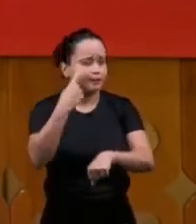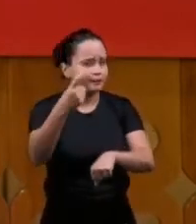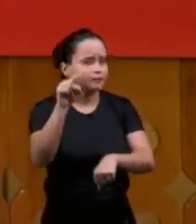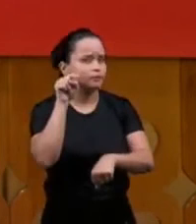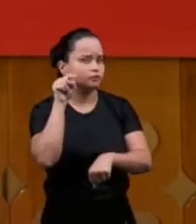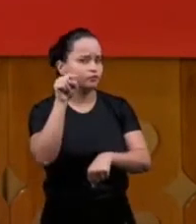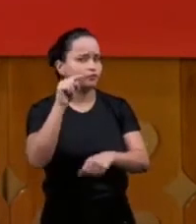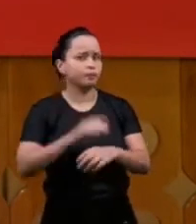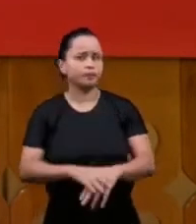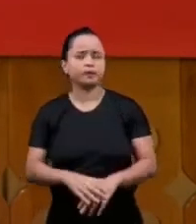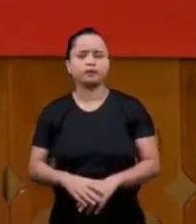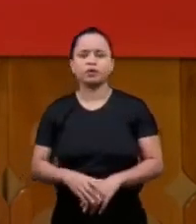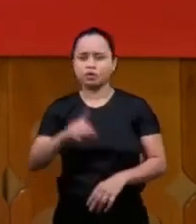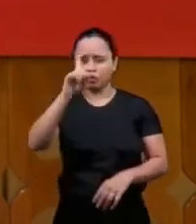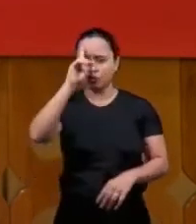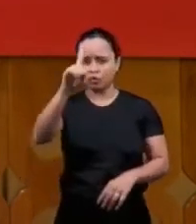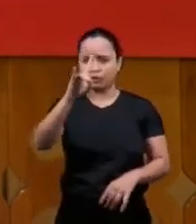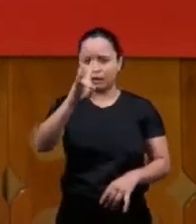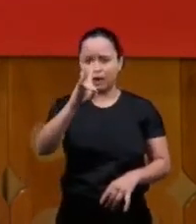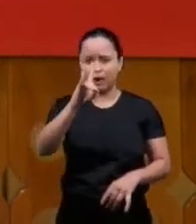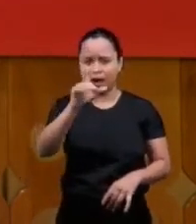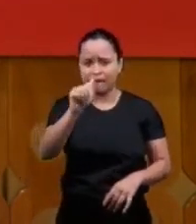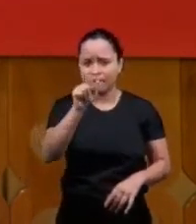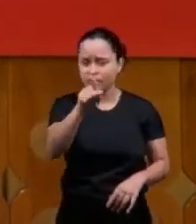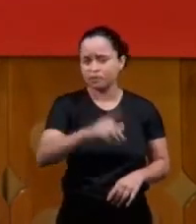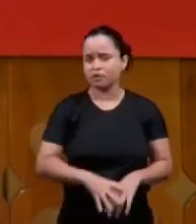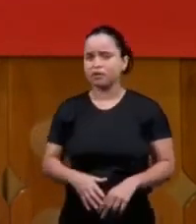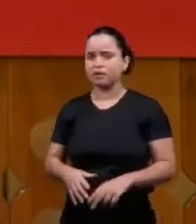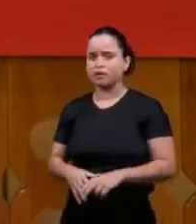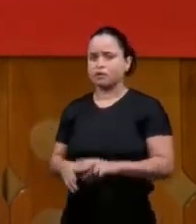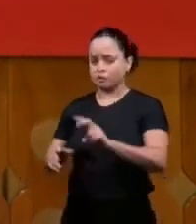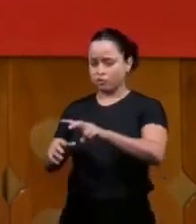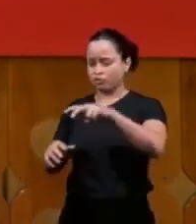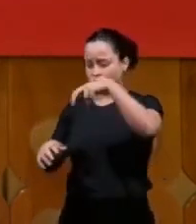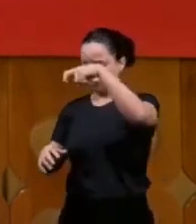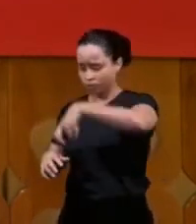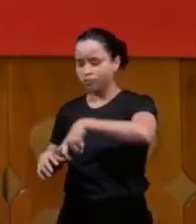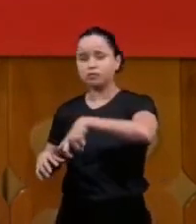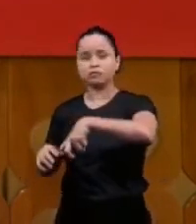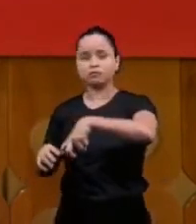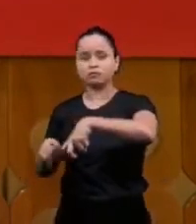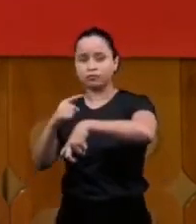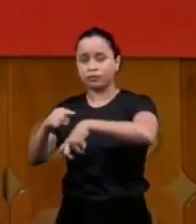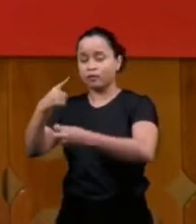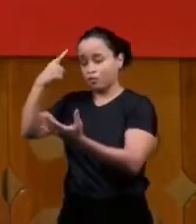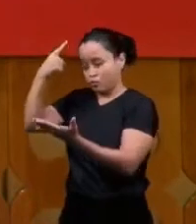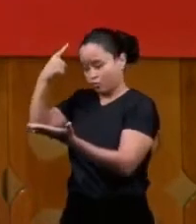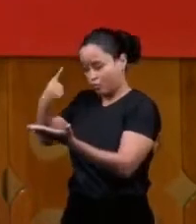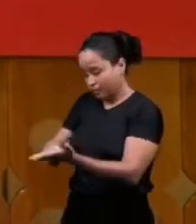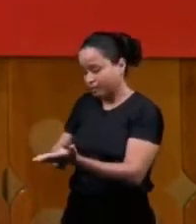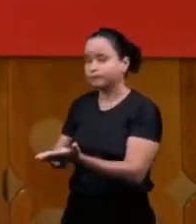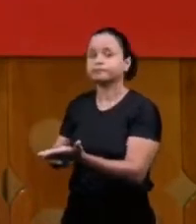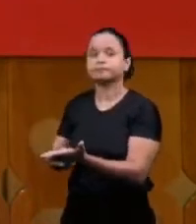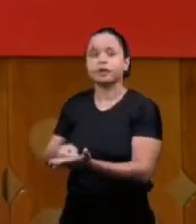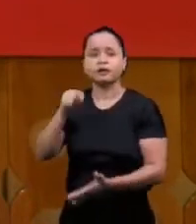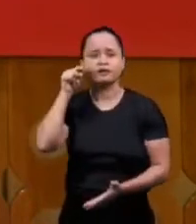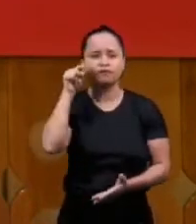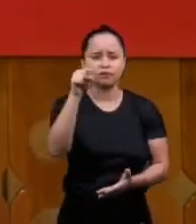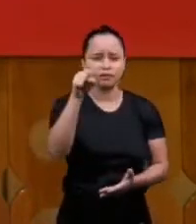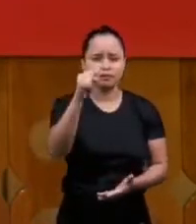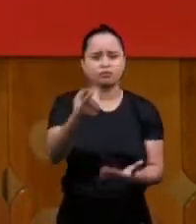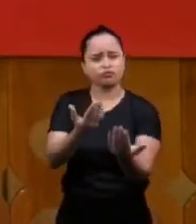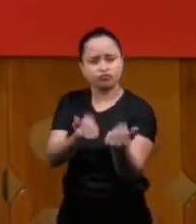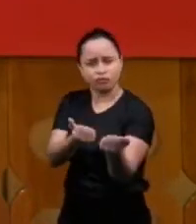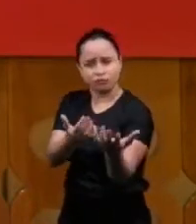to call your attention the day that you kneel down the pulpit you made a covenant you made when the